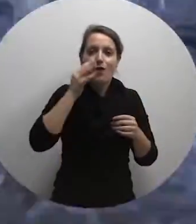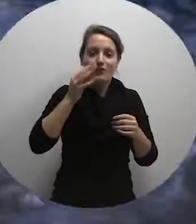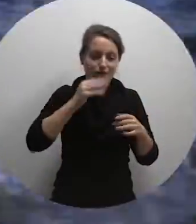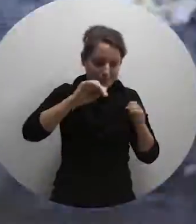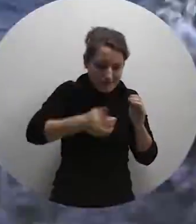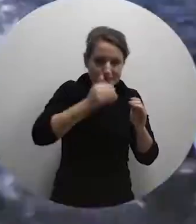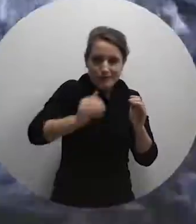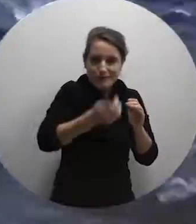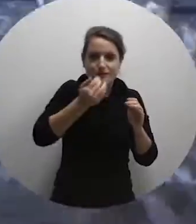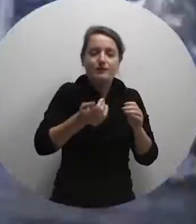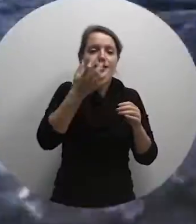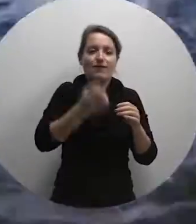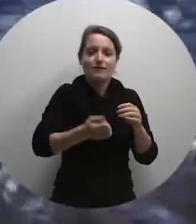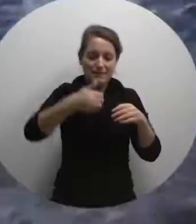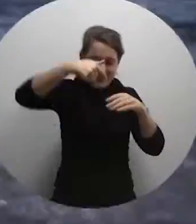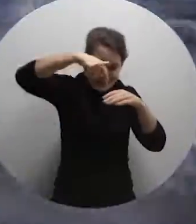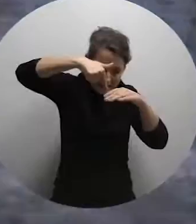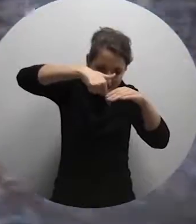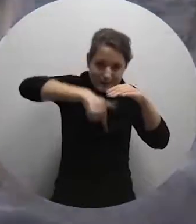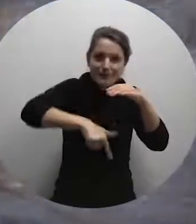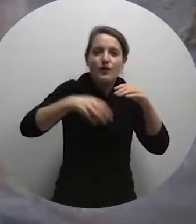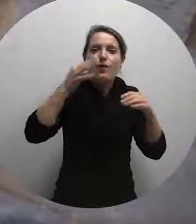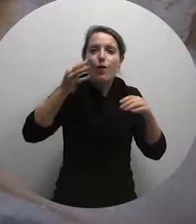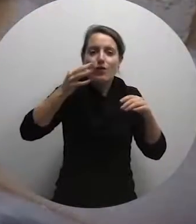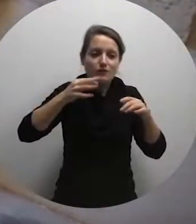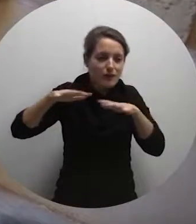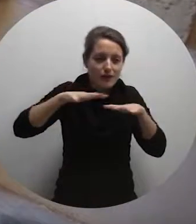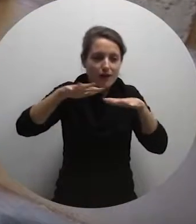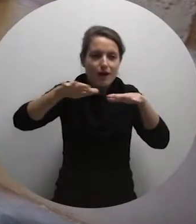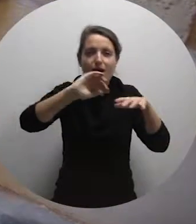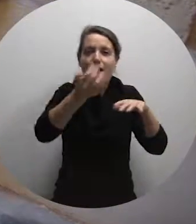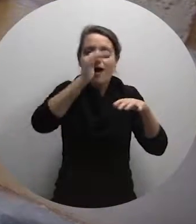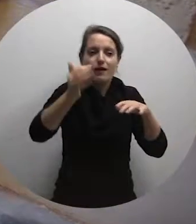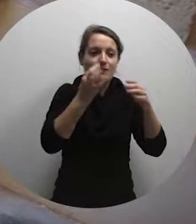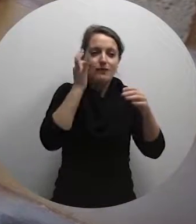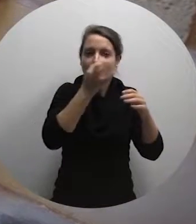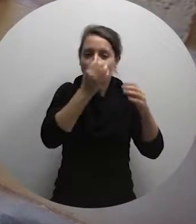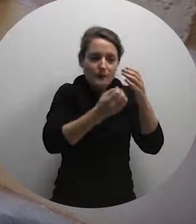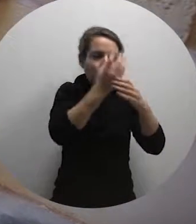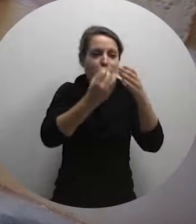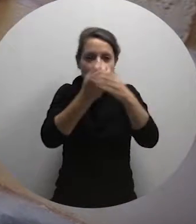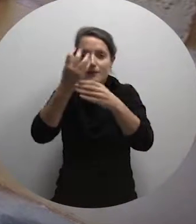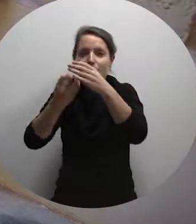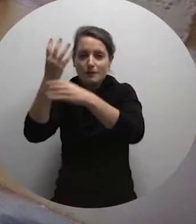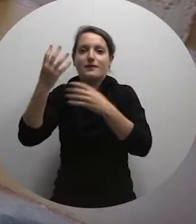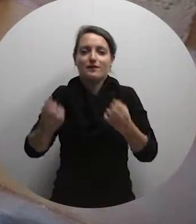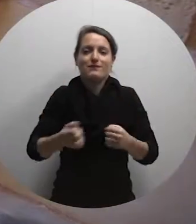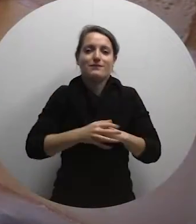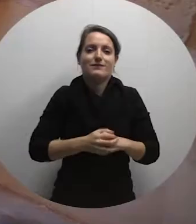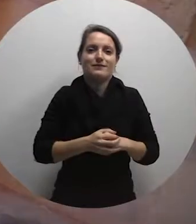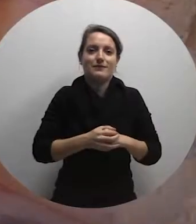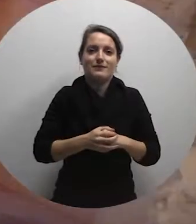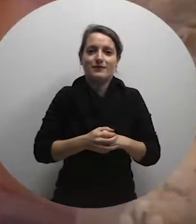reservoirs. These extend beneath the villa to provide water to its extensive estates throughout the air.